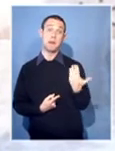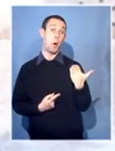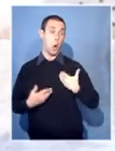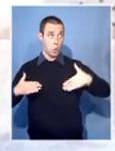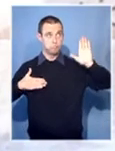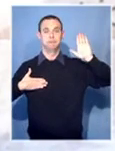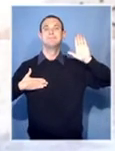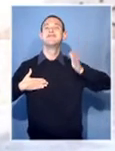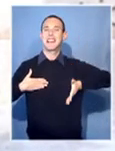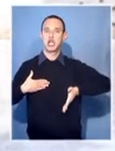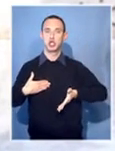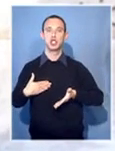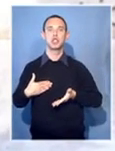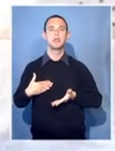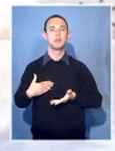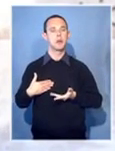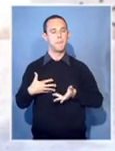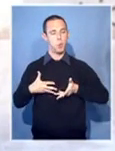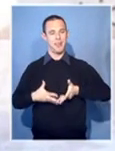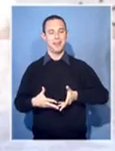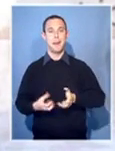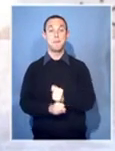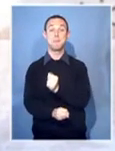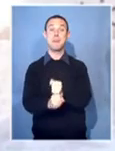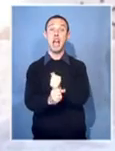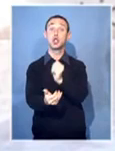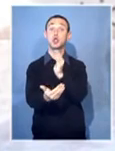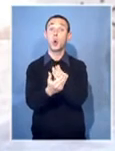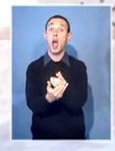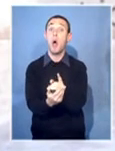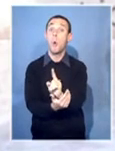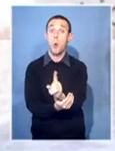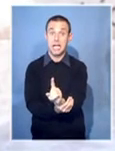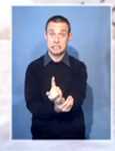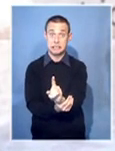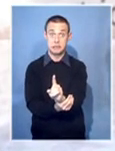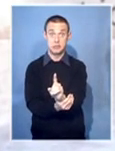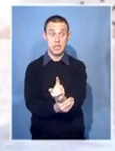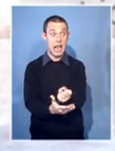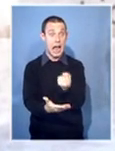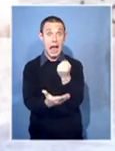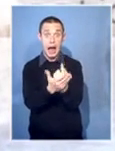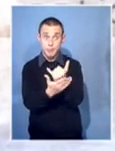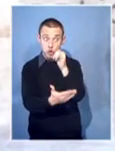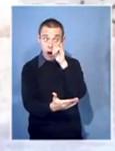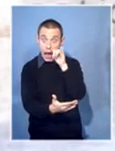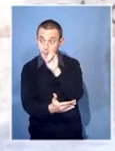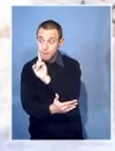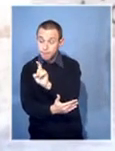my commitment to prosecute all cases where there is sufficient